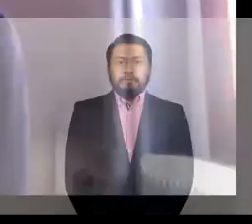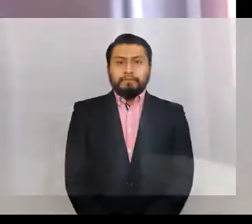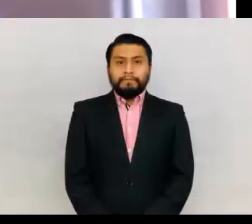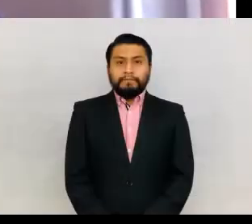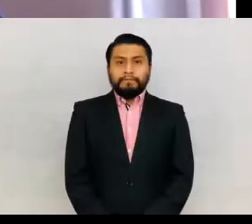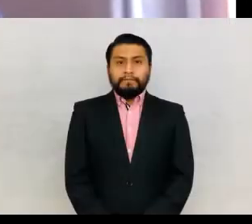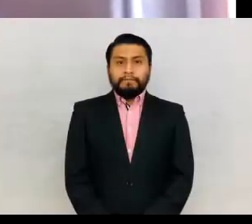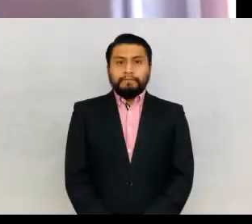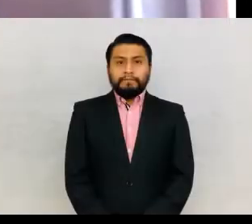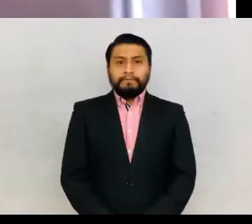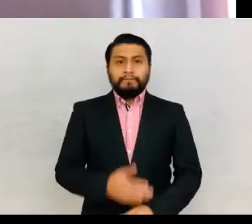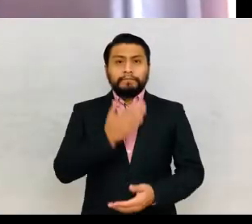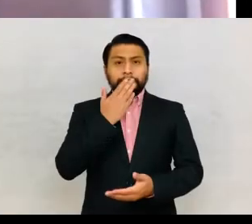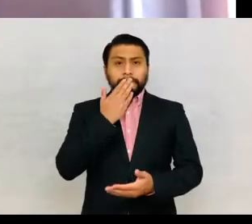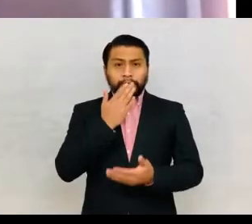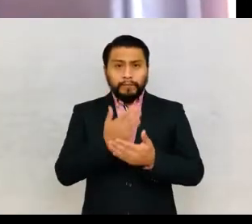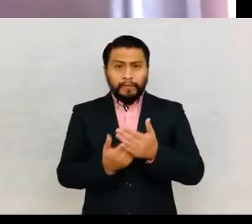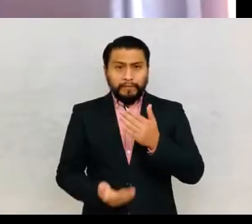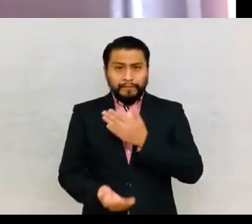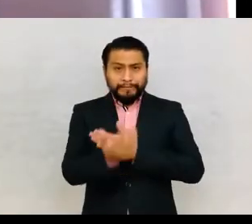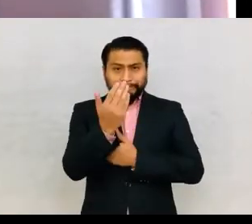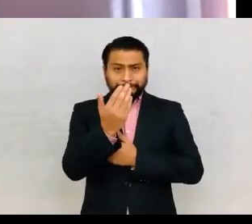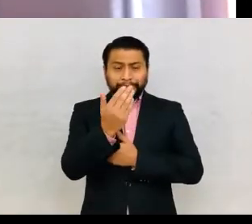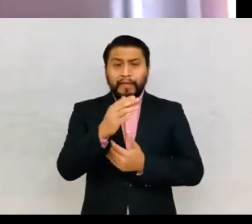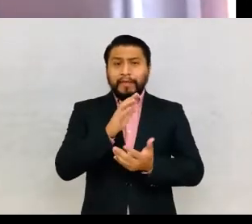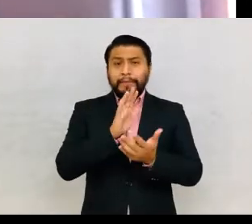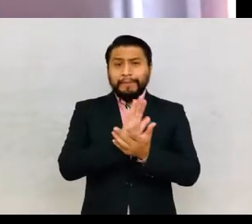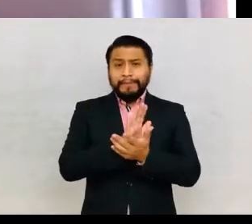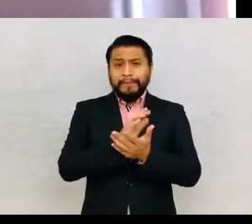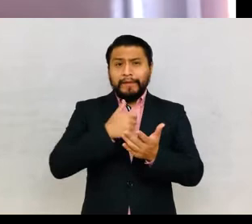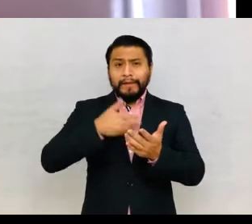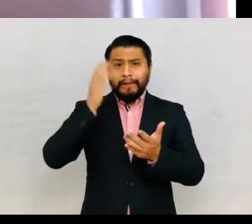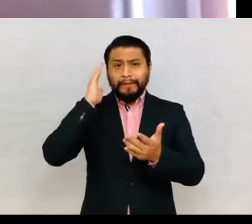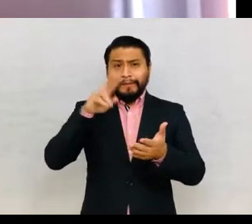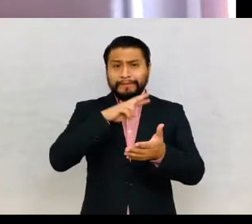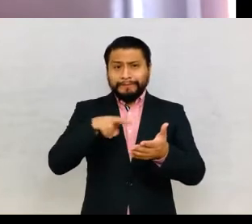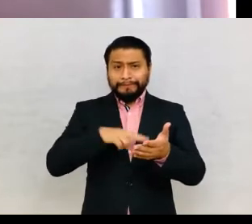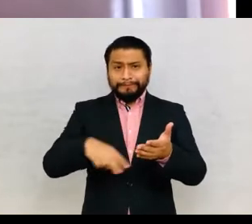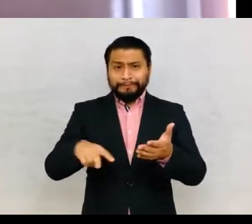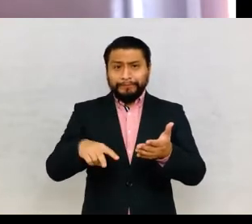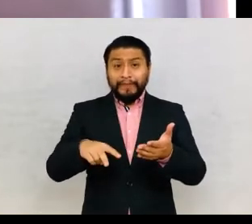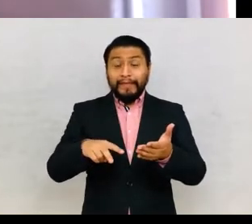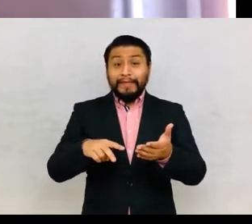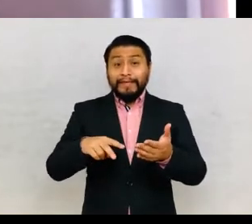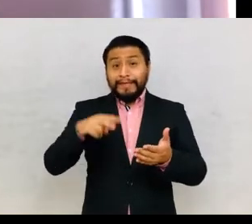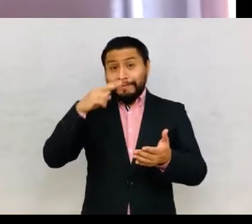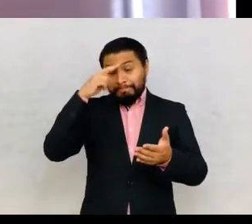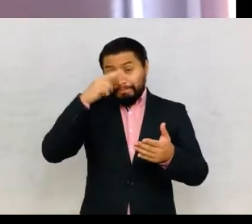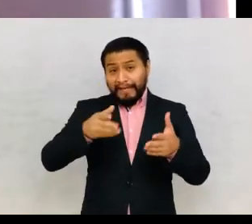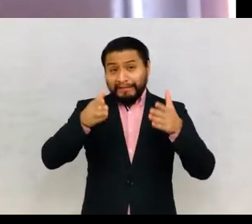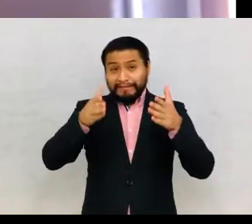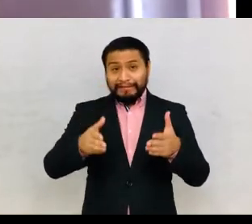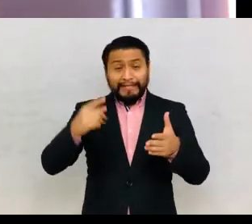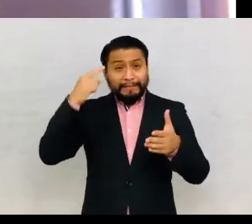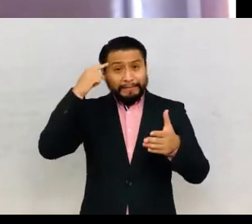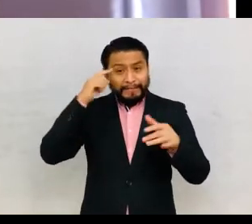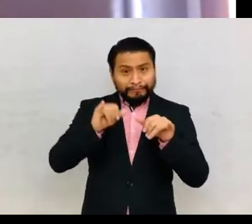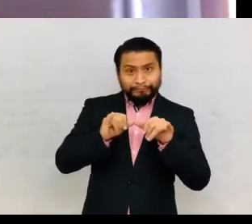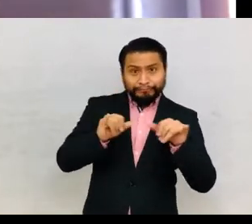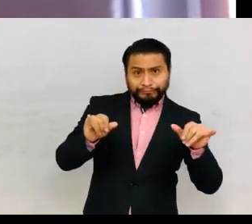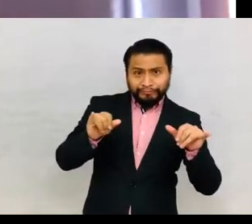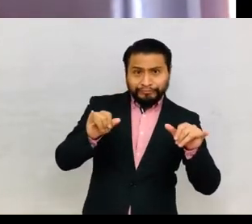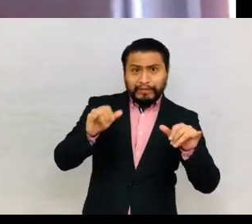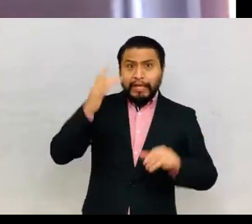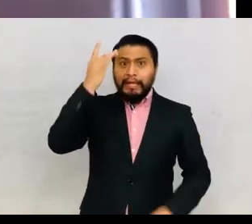Good morning. I'm going to read the paper, Measuring Mexican Minds, Intelligence, Delay and